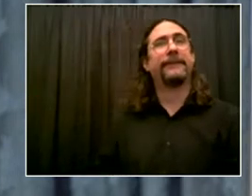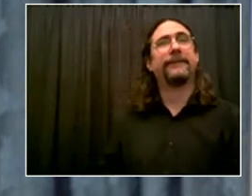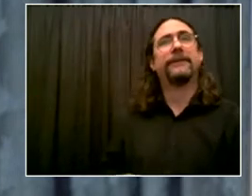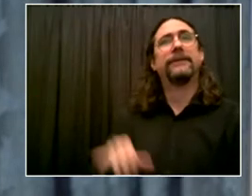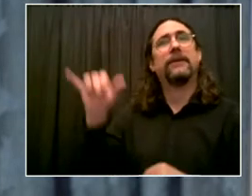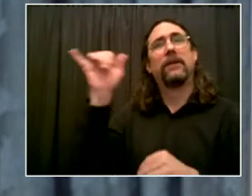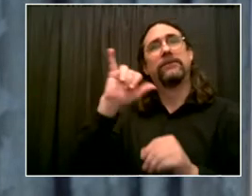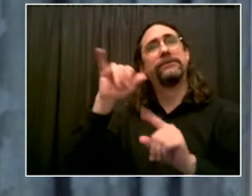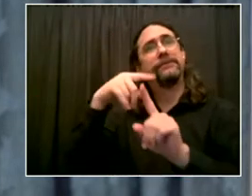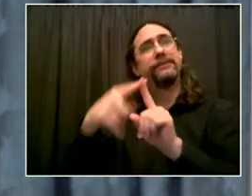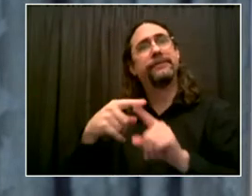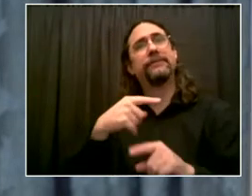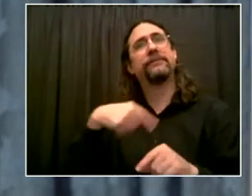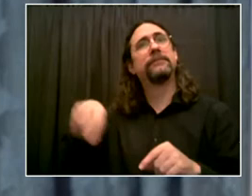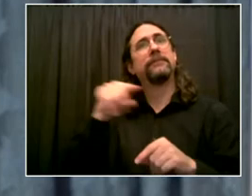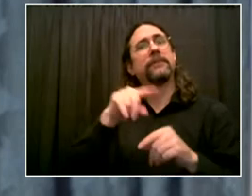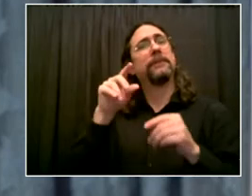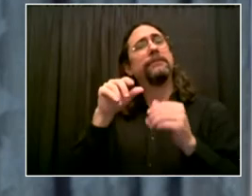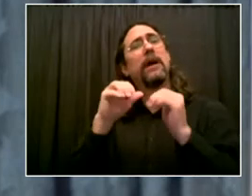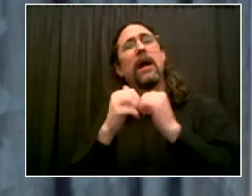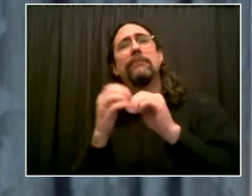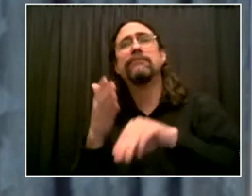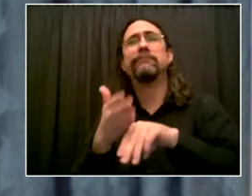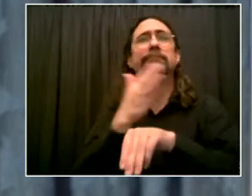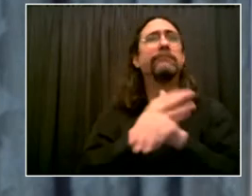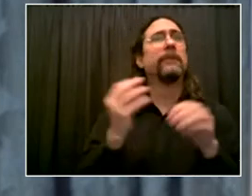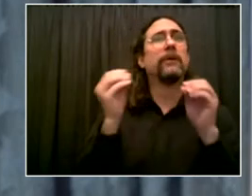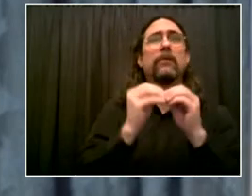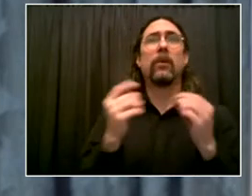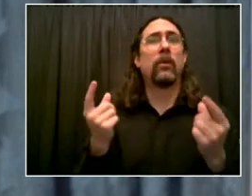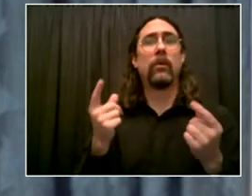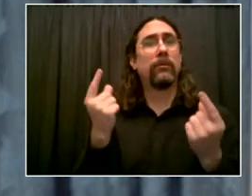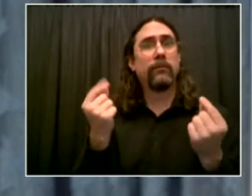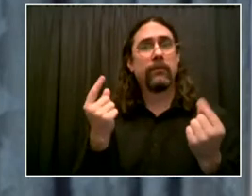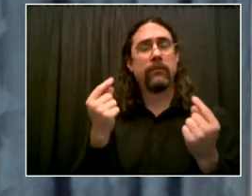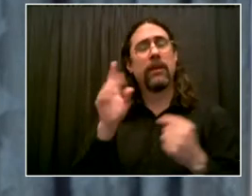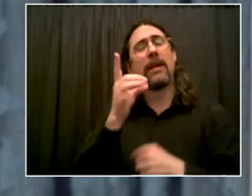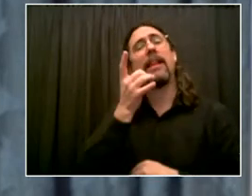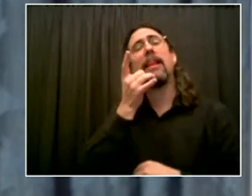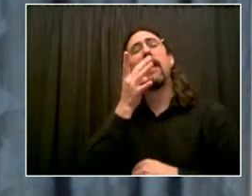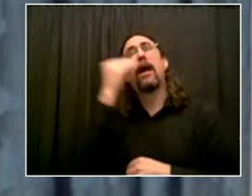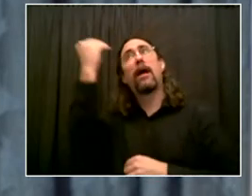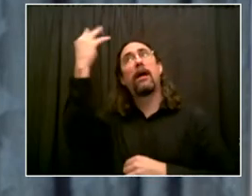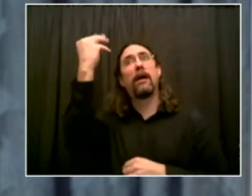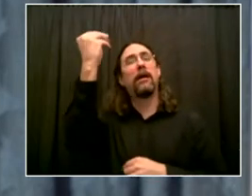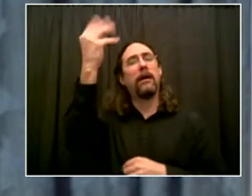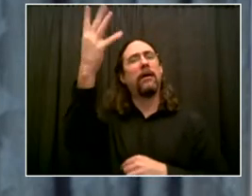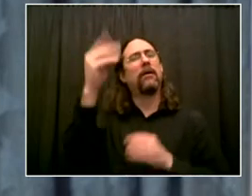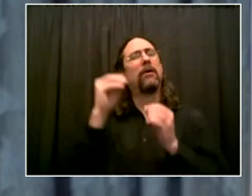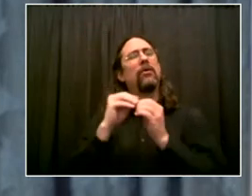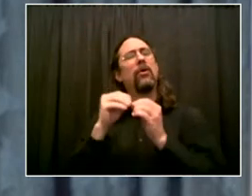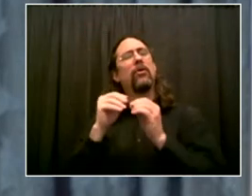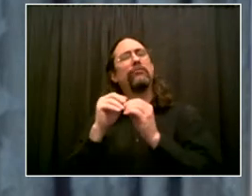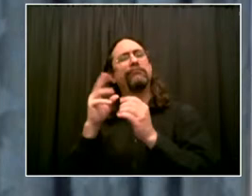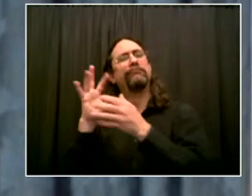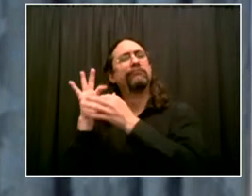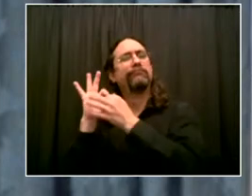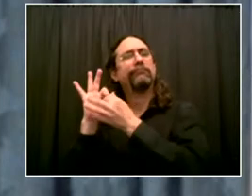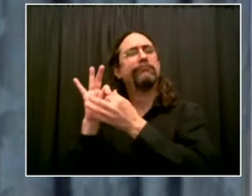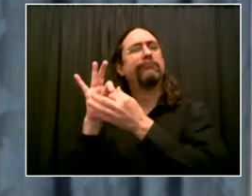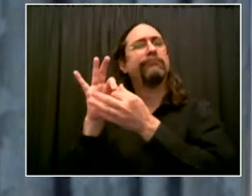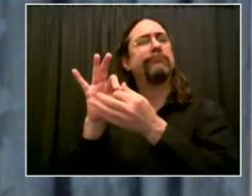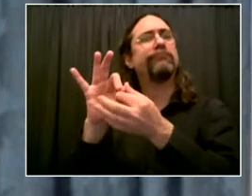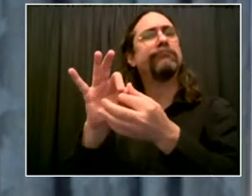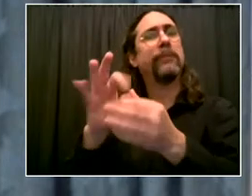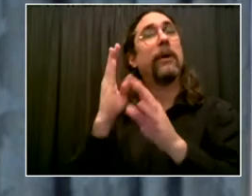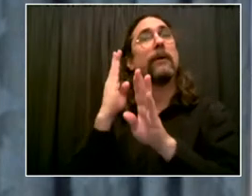So we're using modern technology to increase efficiency in that way too. And then on Fordham Road